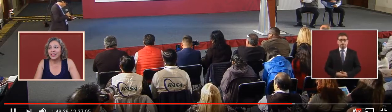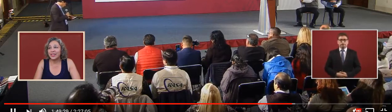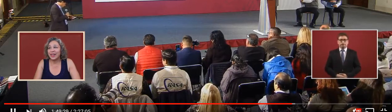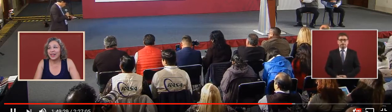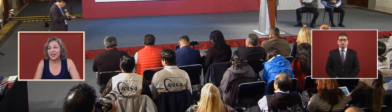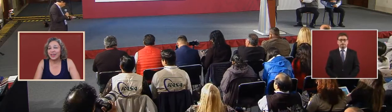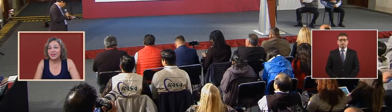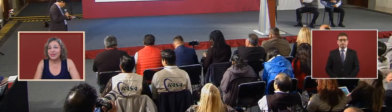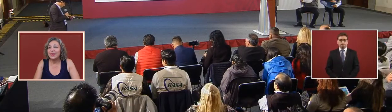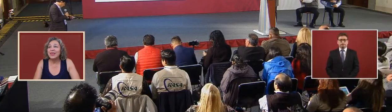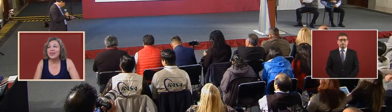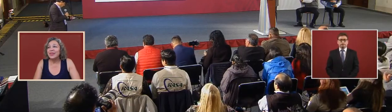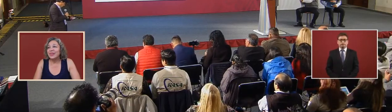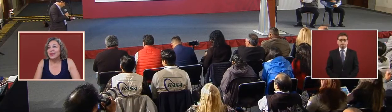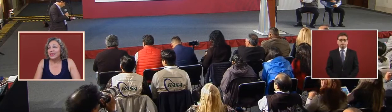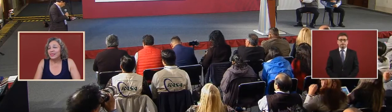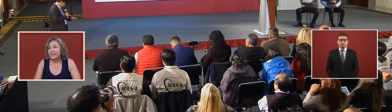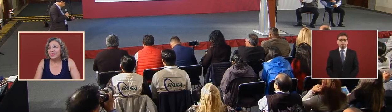so he's got to look it up